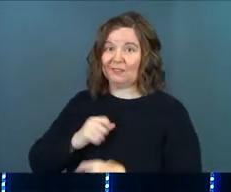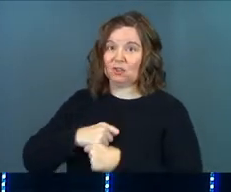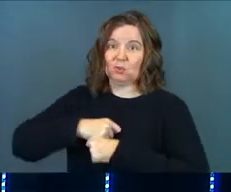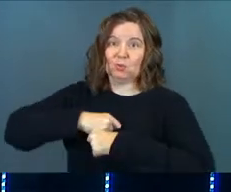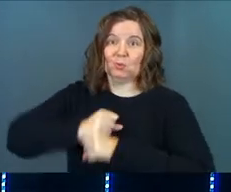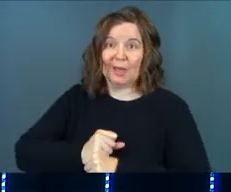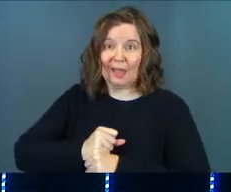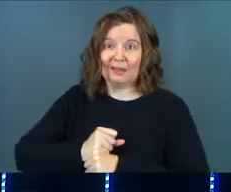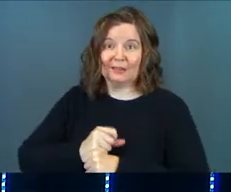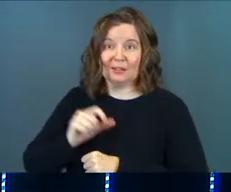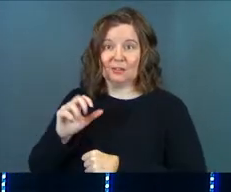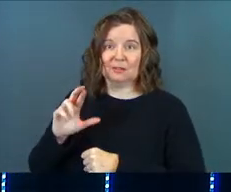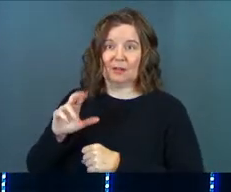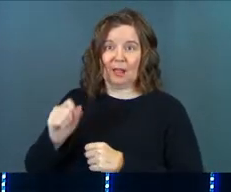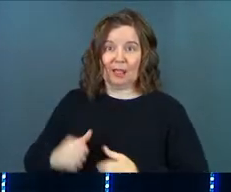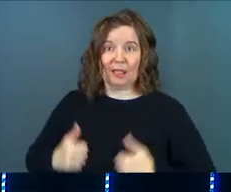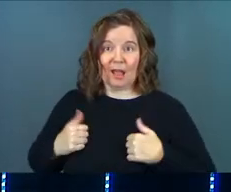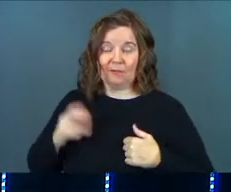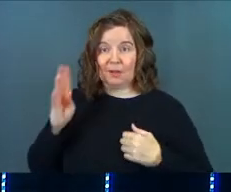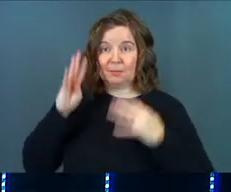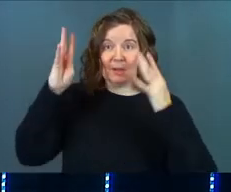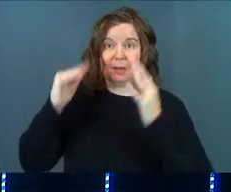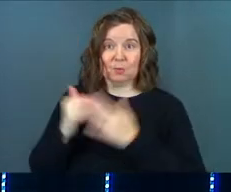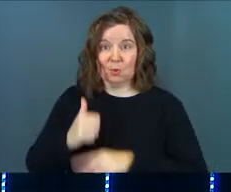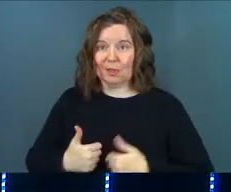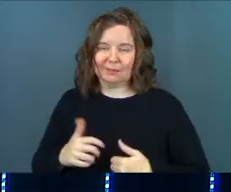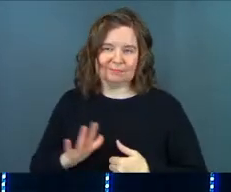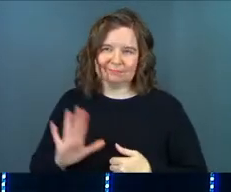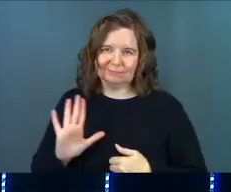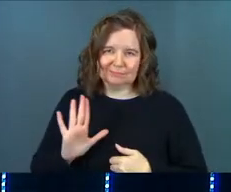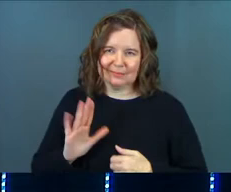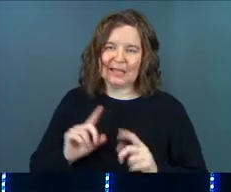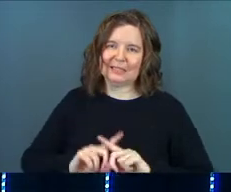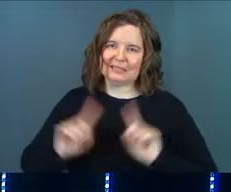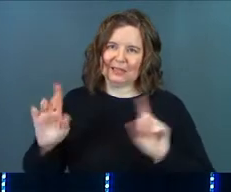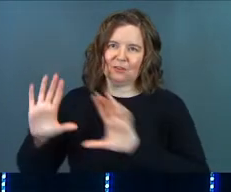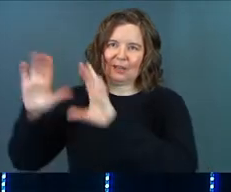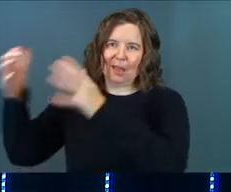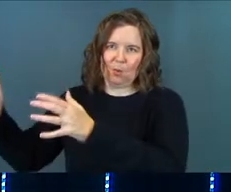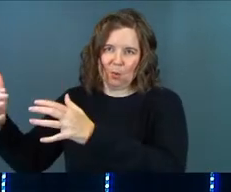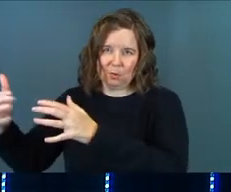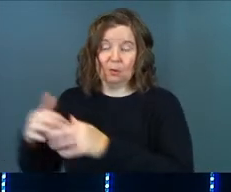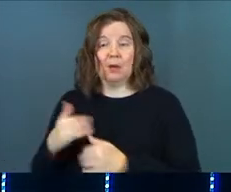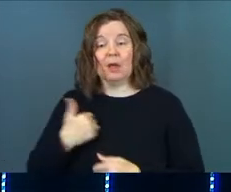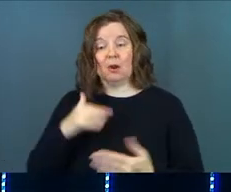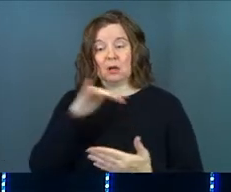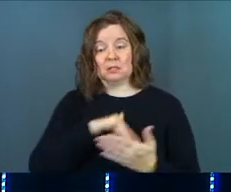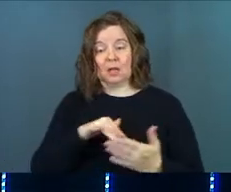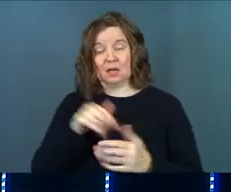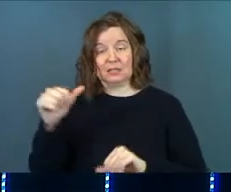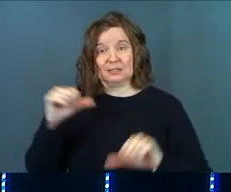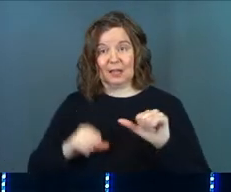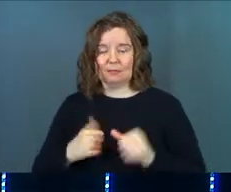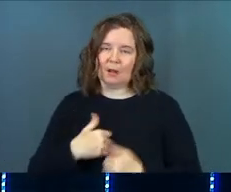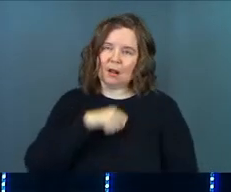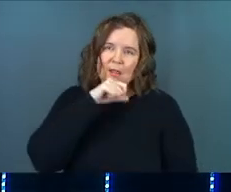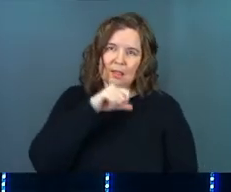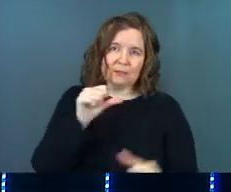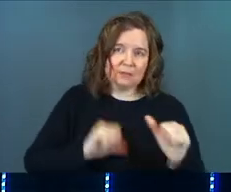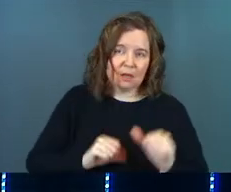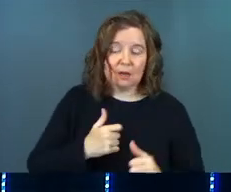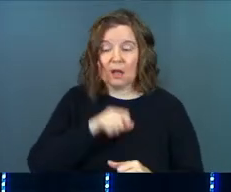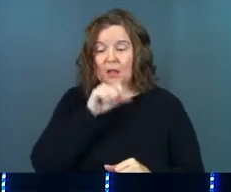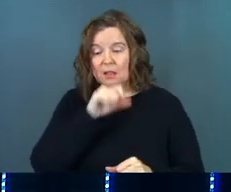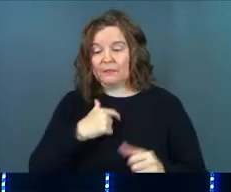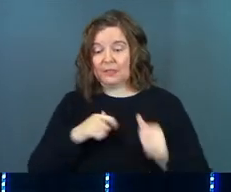life. That's a whole different category. And even in our study of science, and I love science, and I